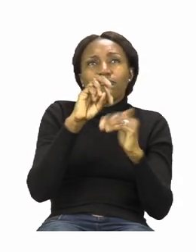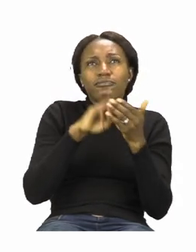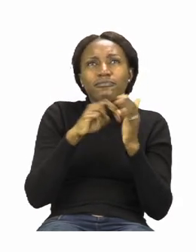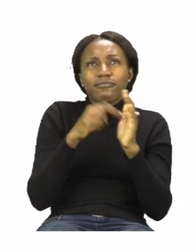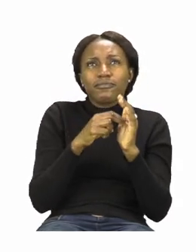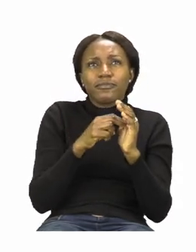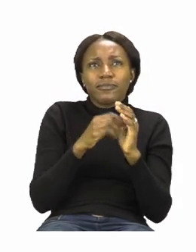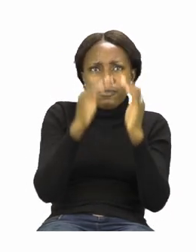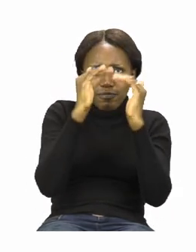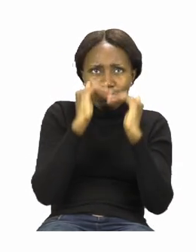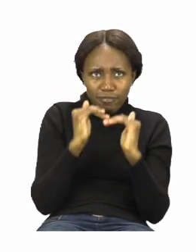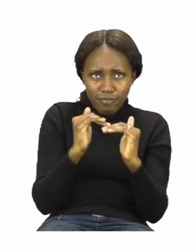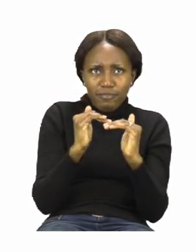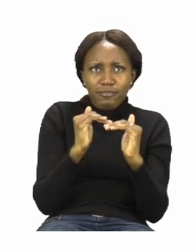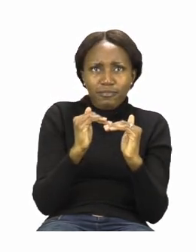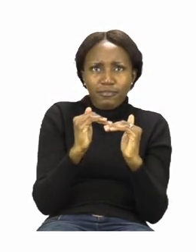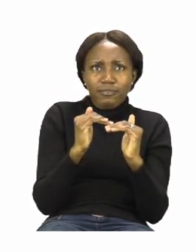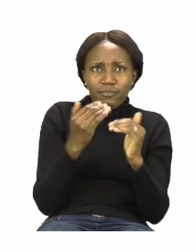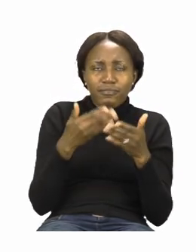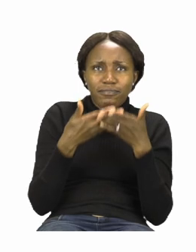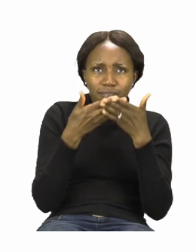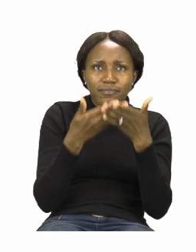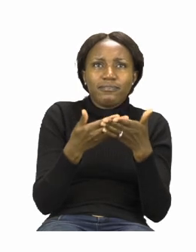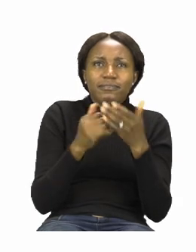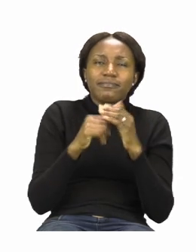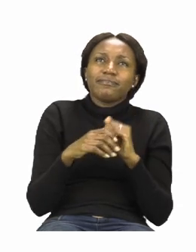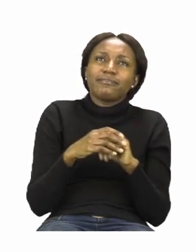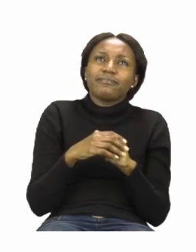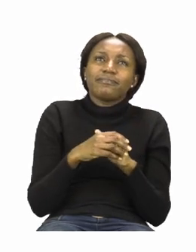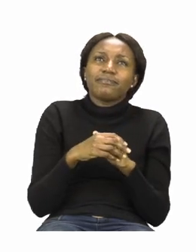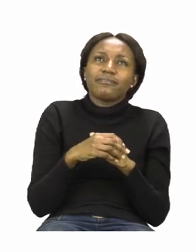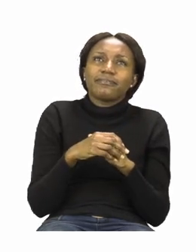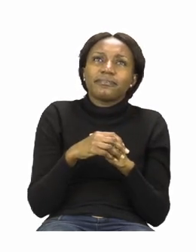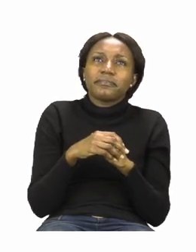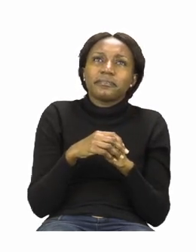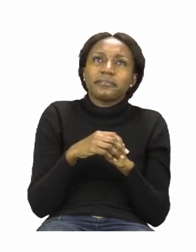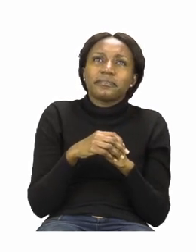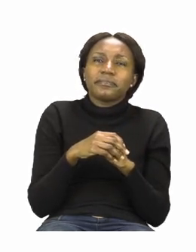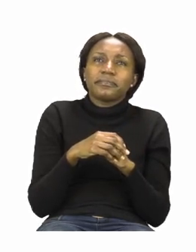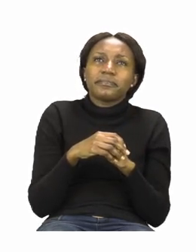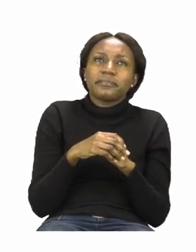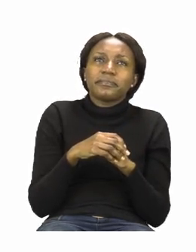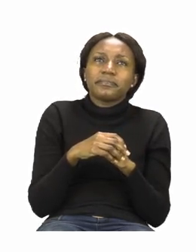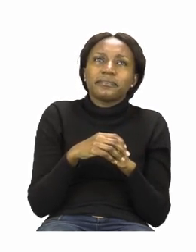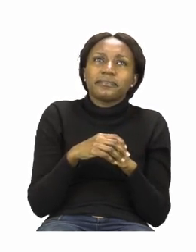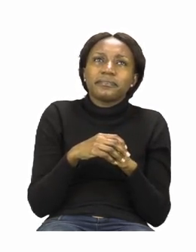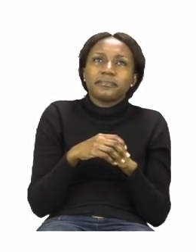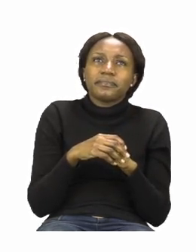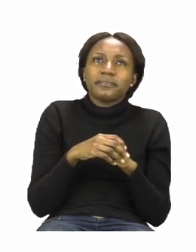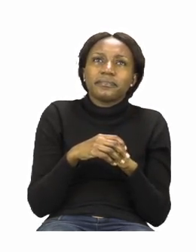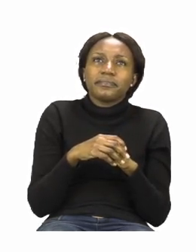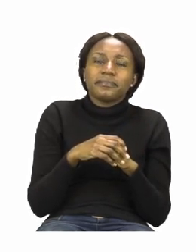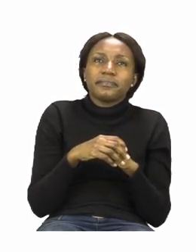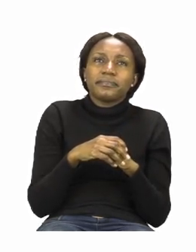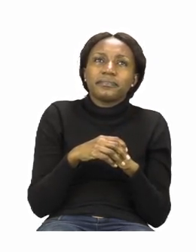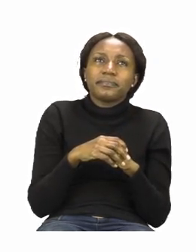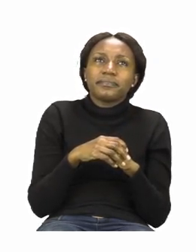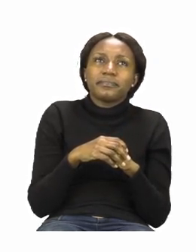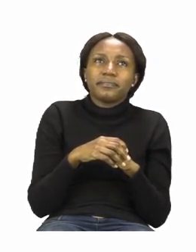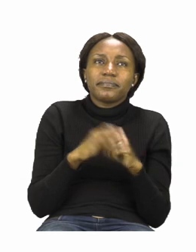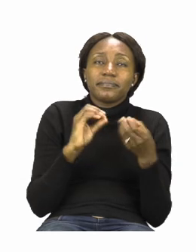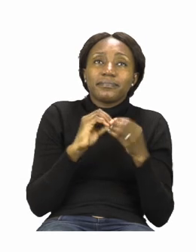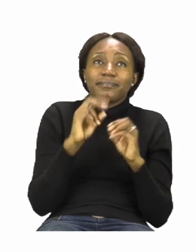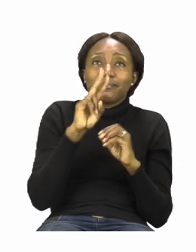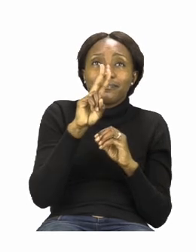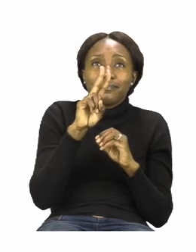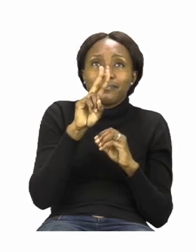are helping us with the sum so let us begin by doing the second one together where it